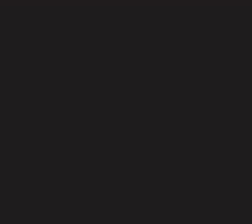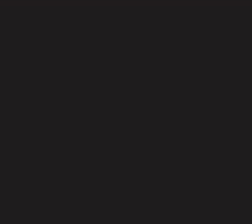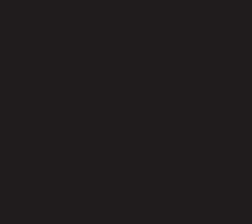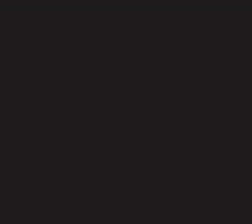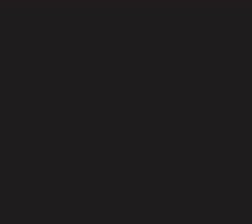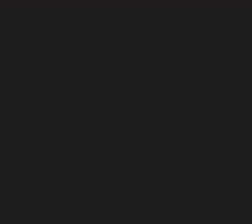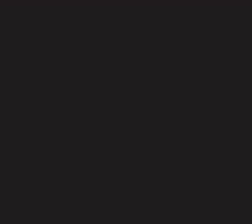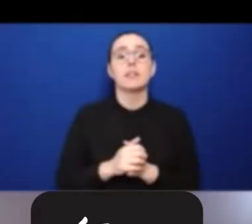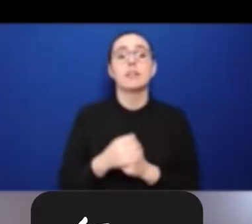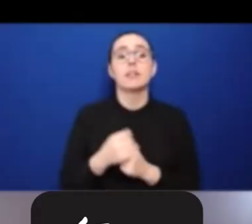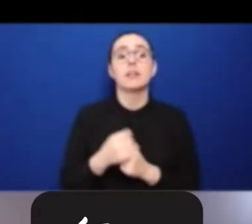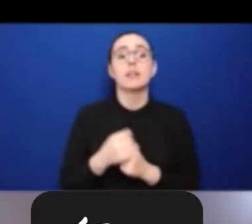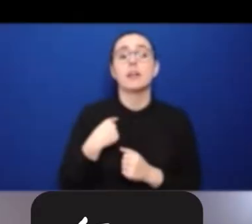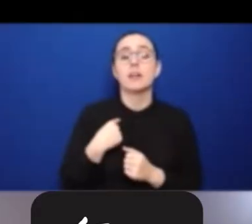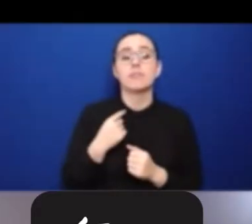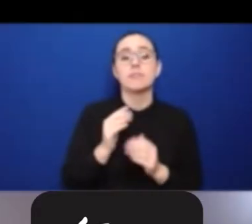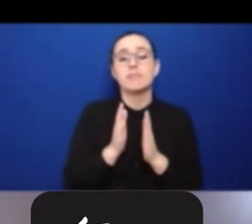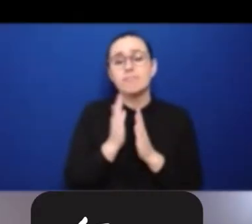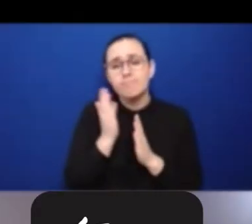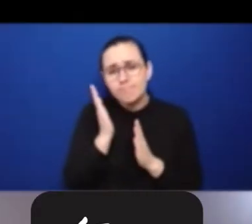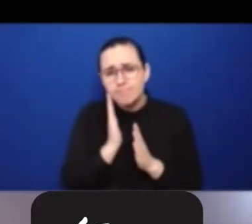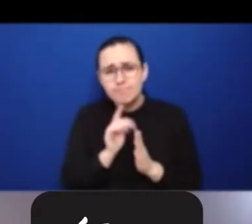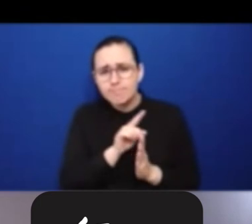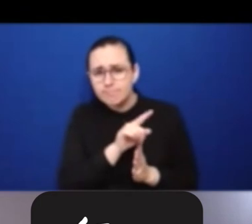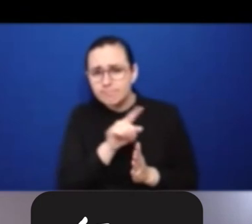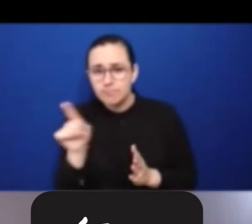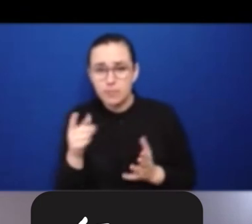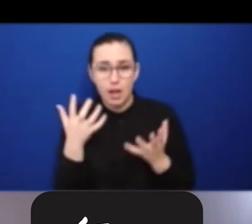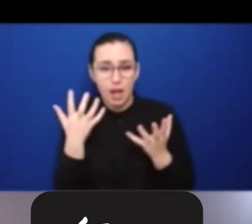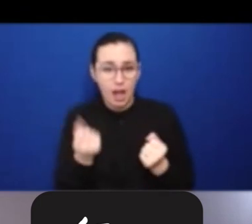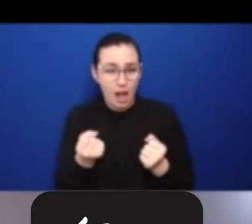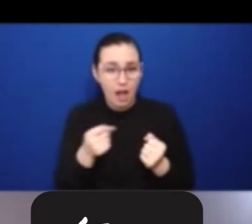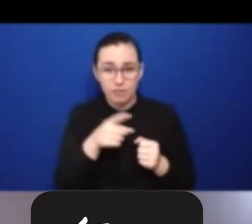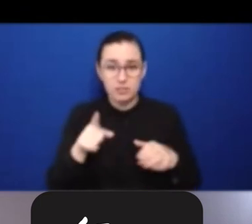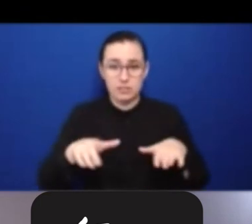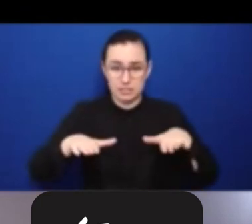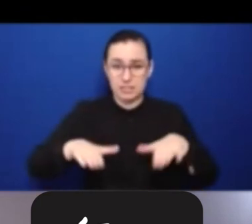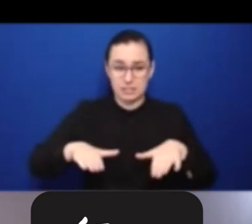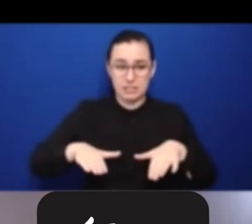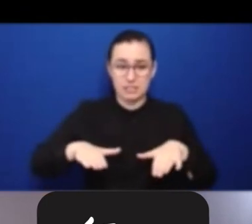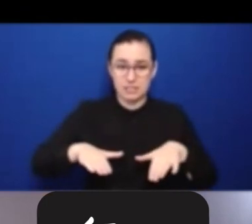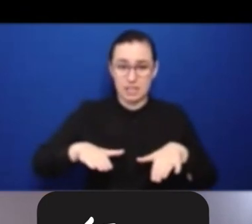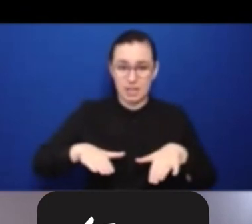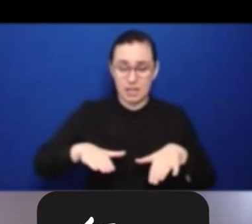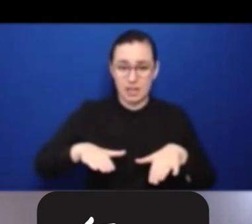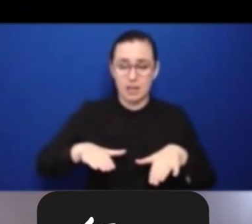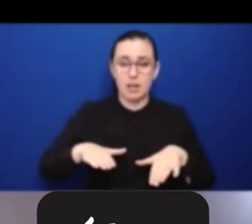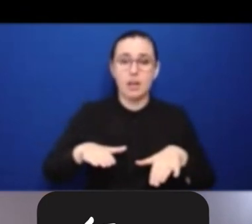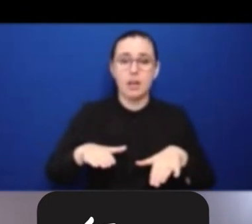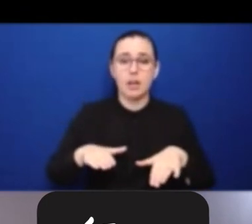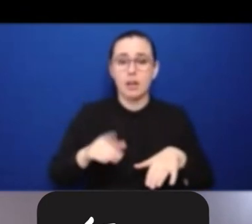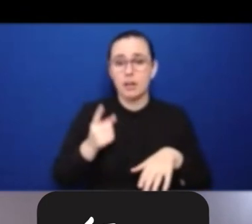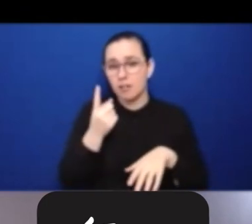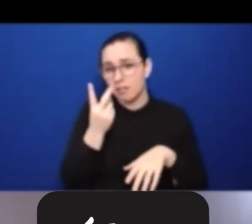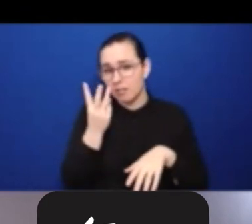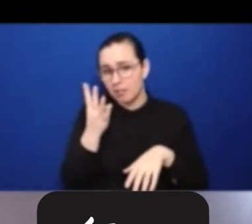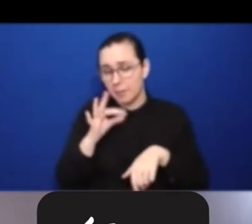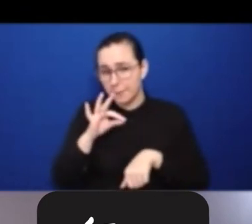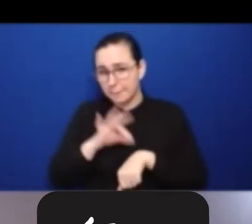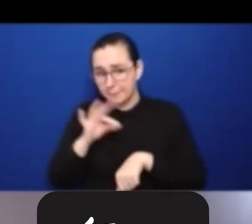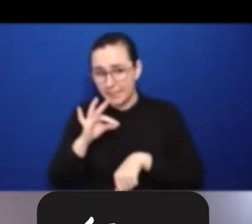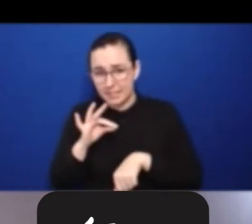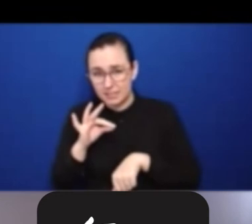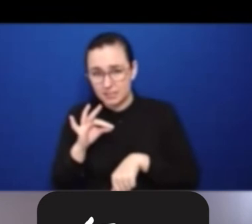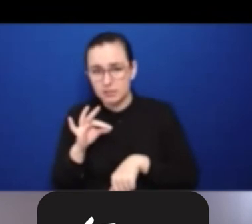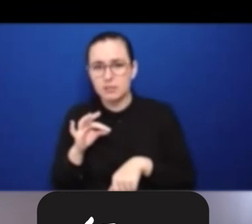people if you can stay on a few more minutes. We had technically